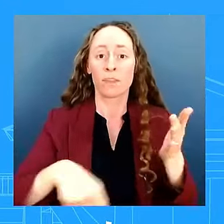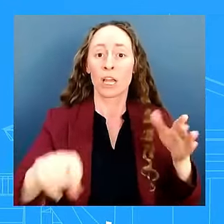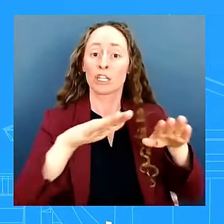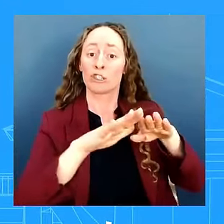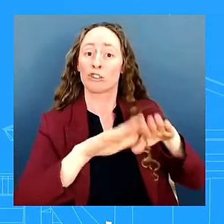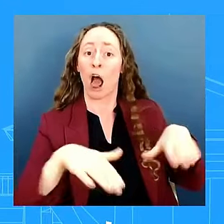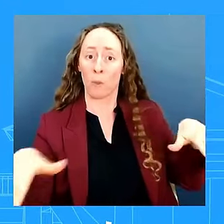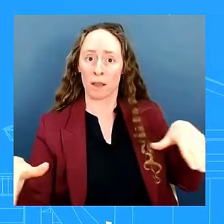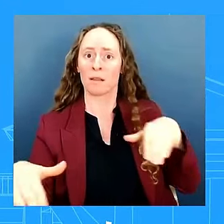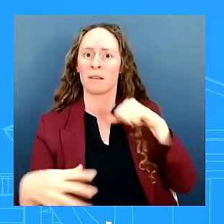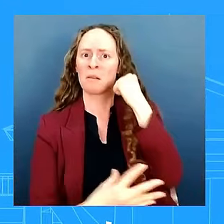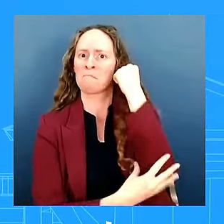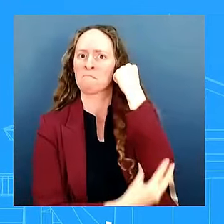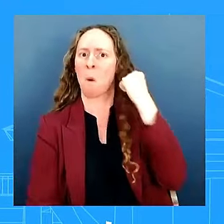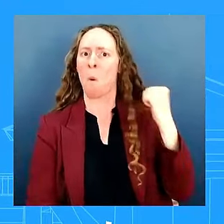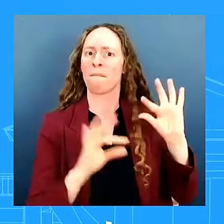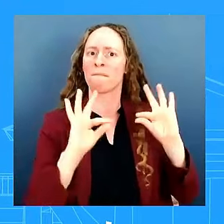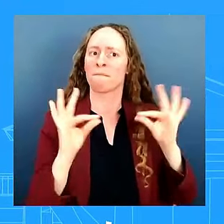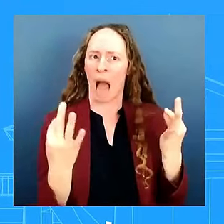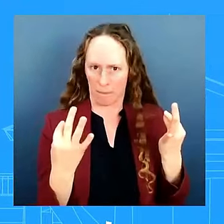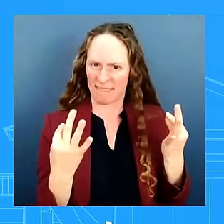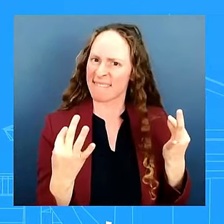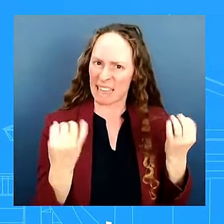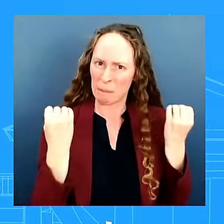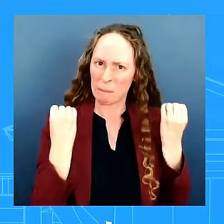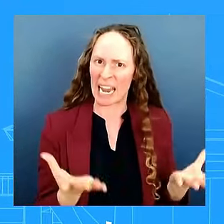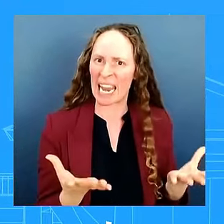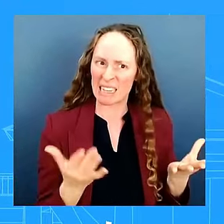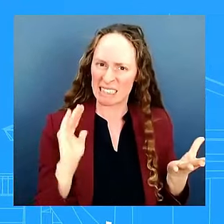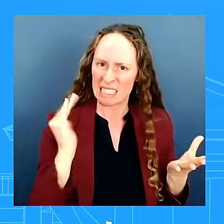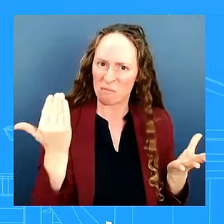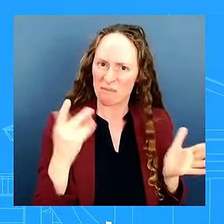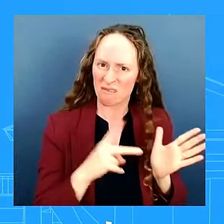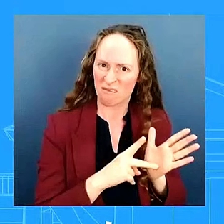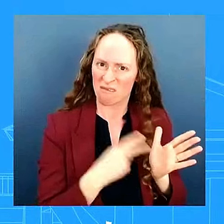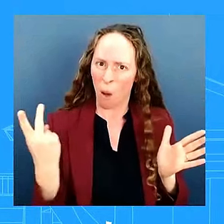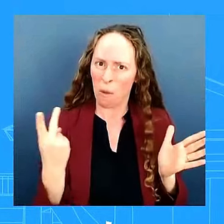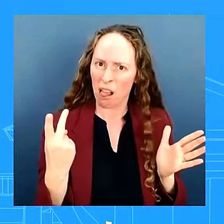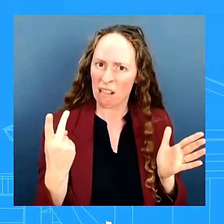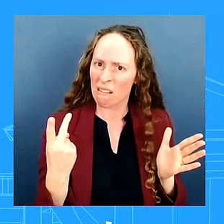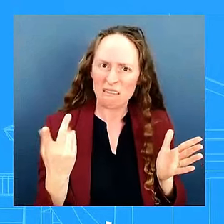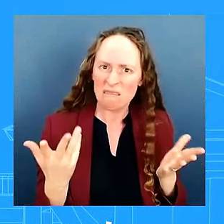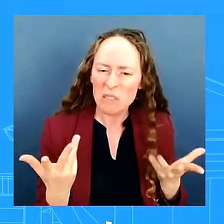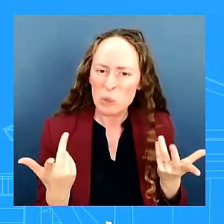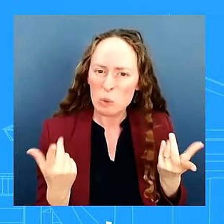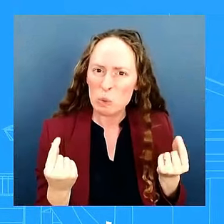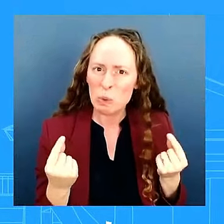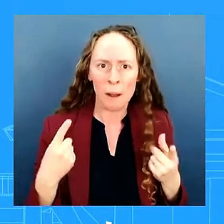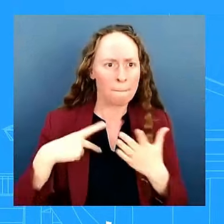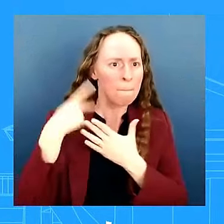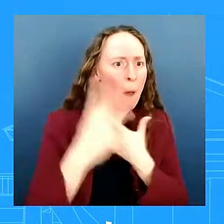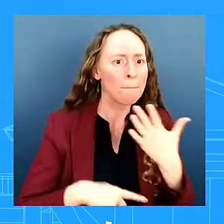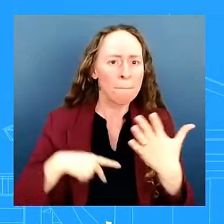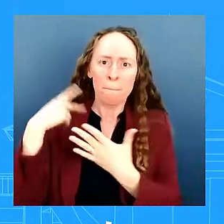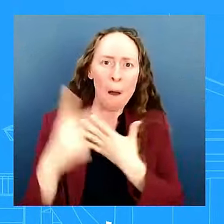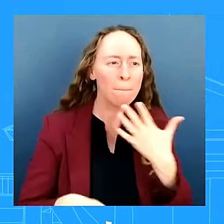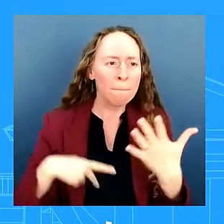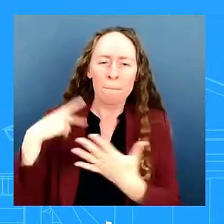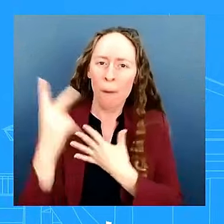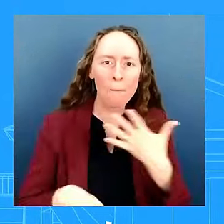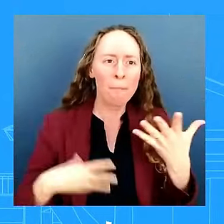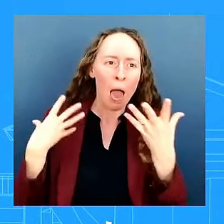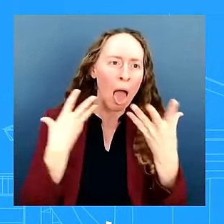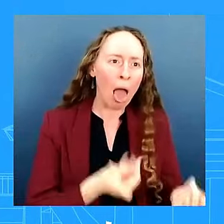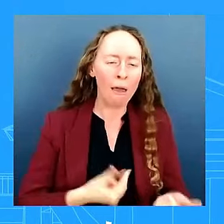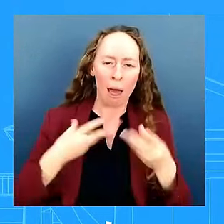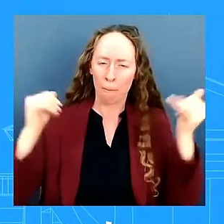so why aren't things getting better with all the programs and the money that's been spent or signed into law under the biden harris administration so